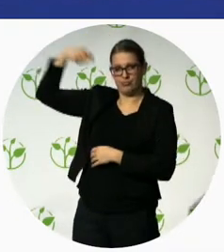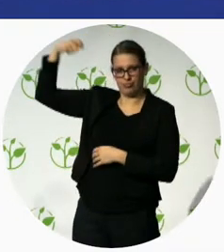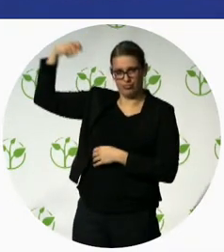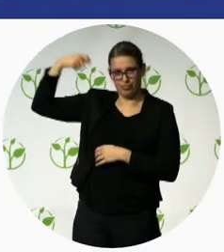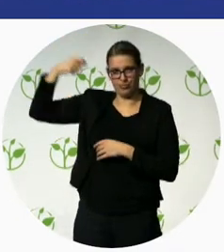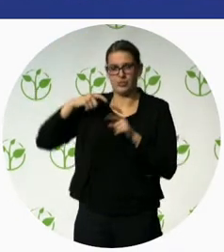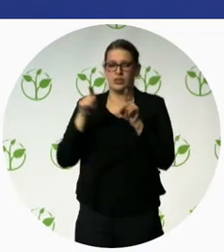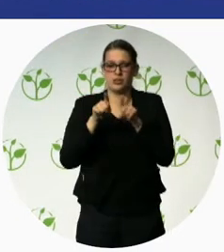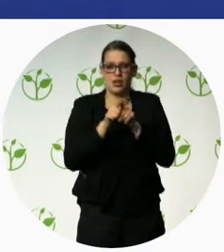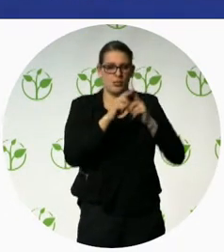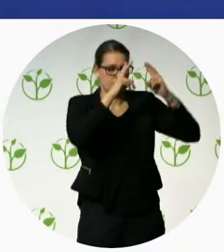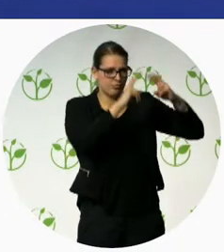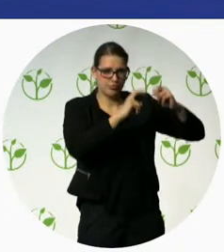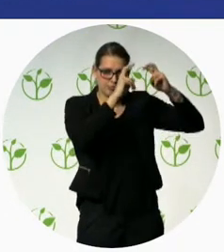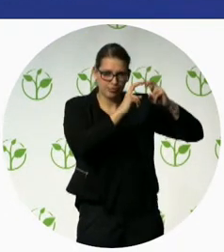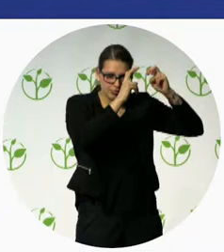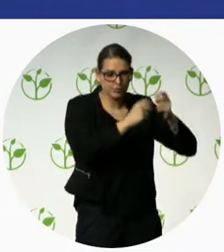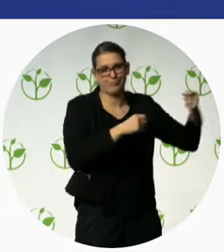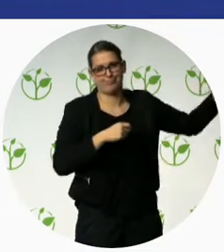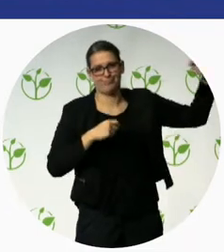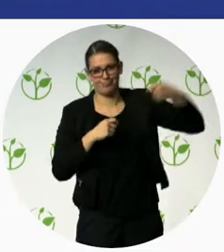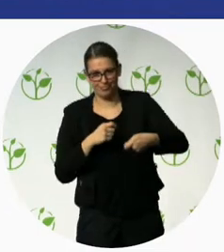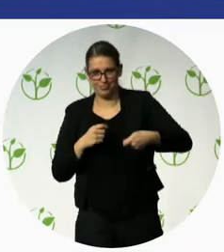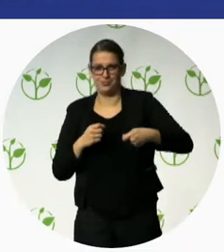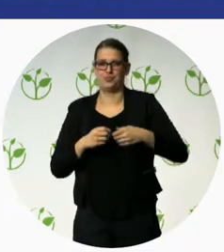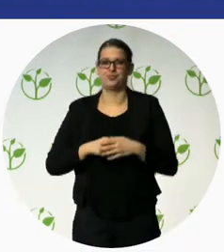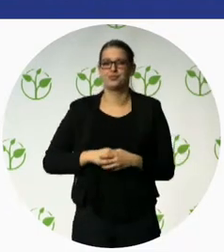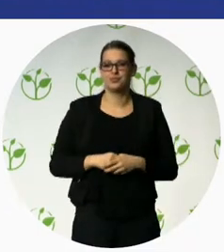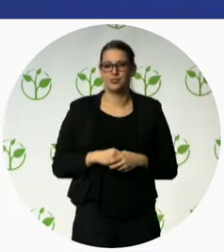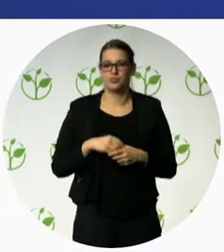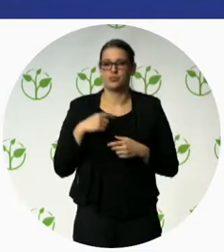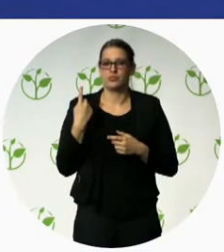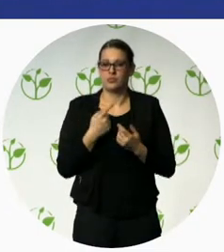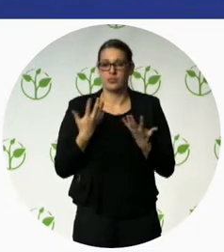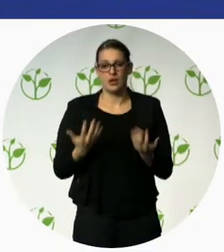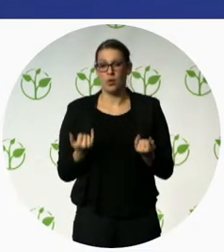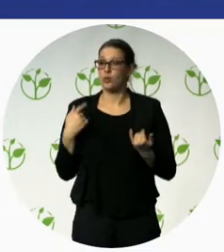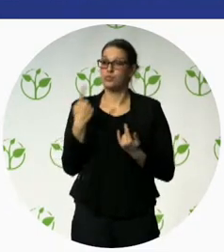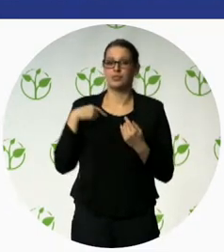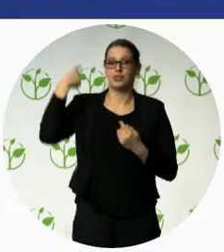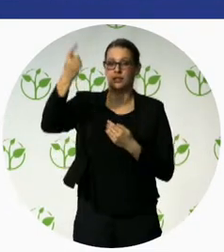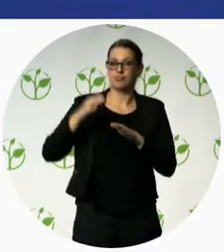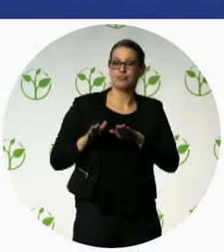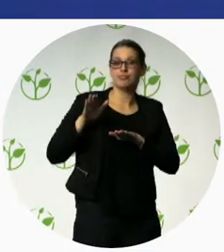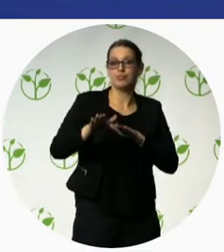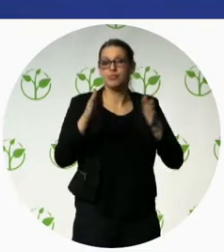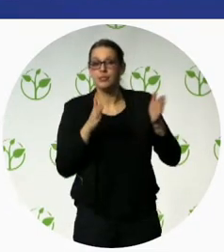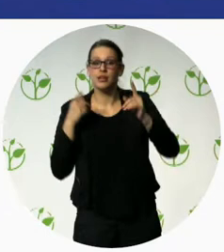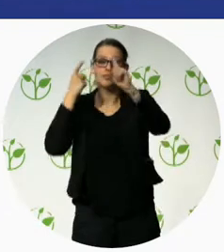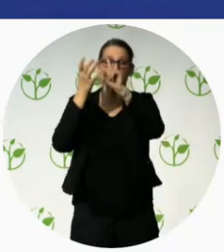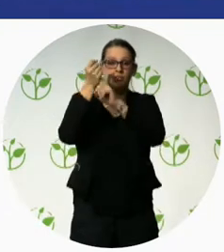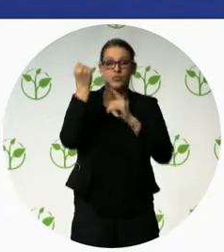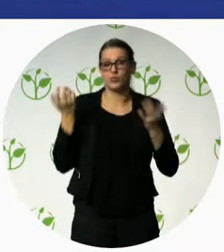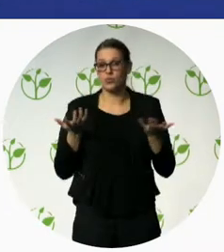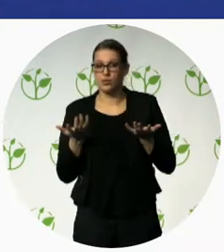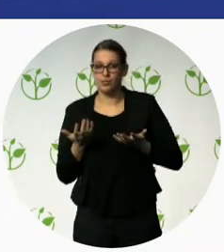the next steps are of course scaling because so far there are about 27 million people in the low